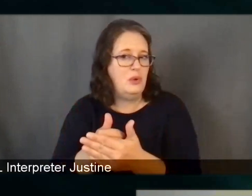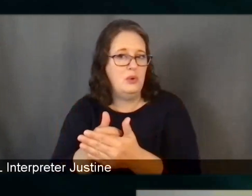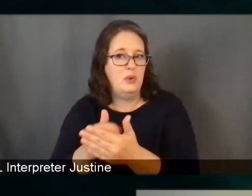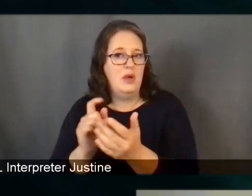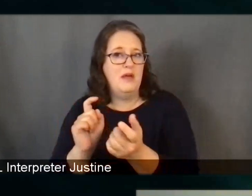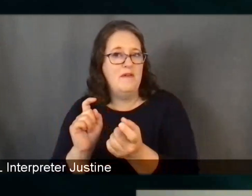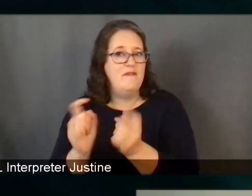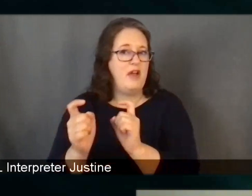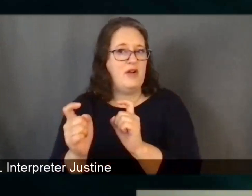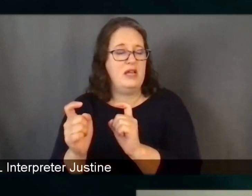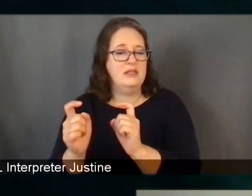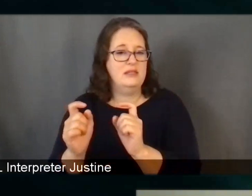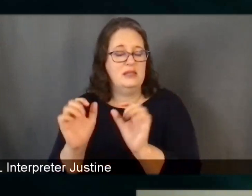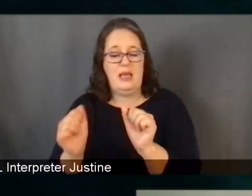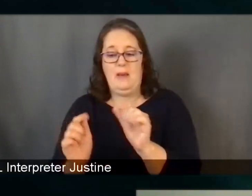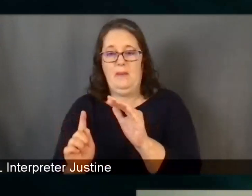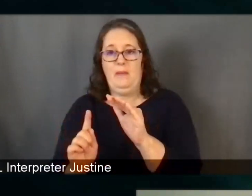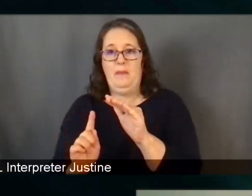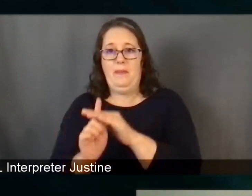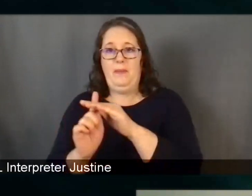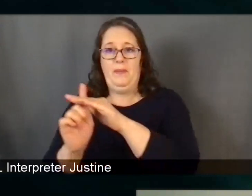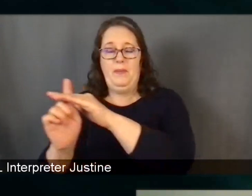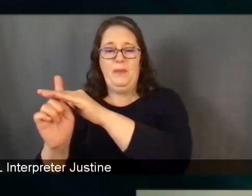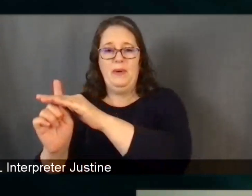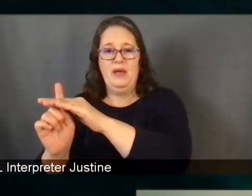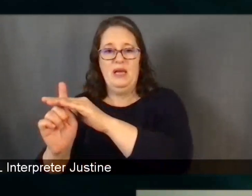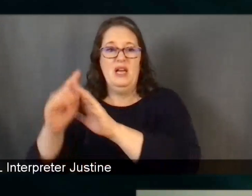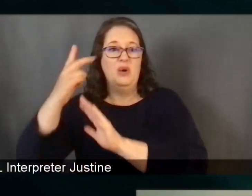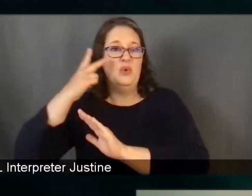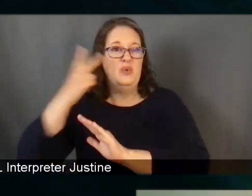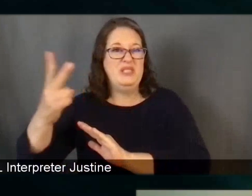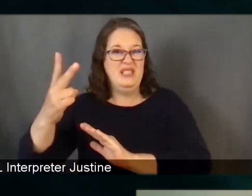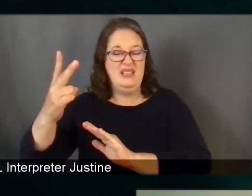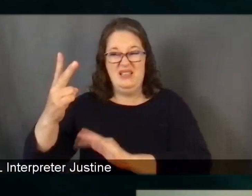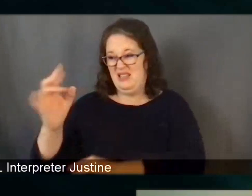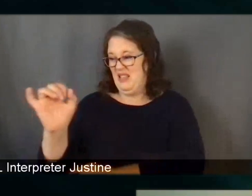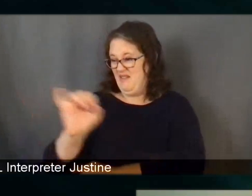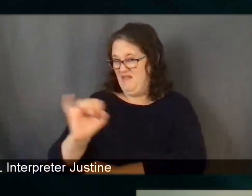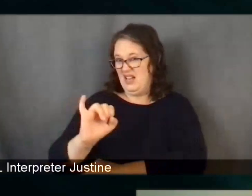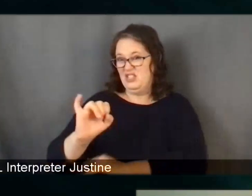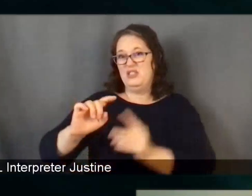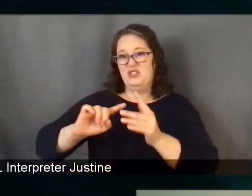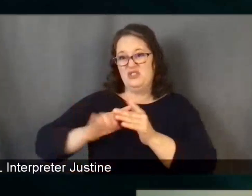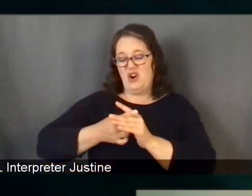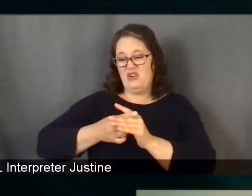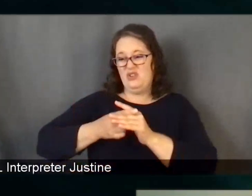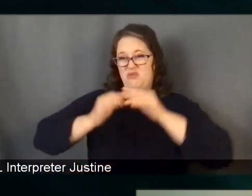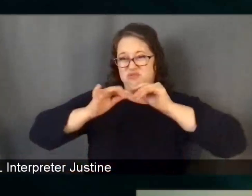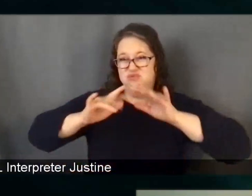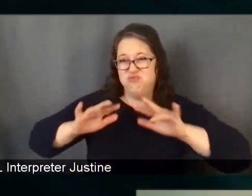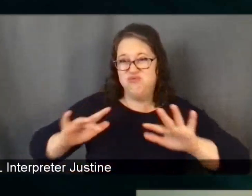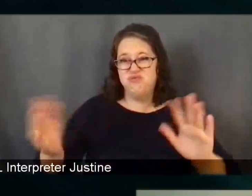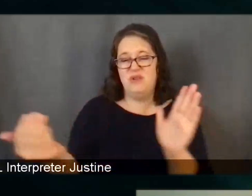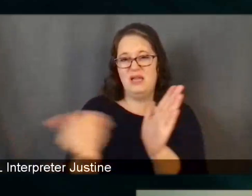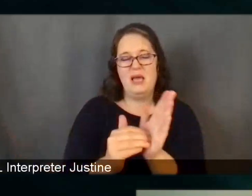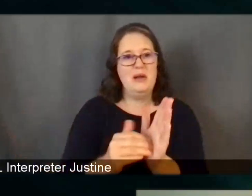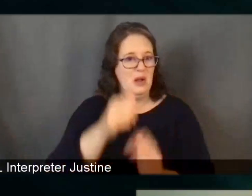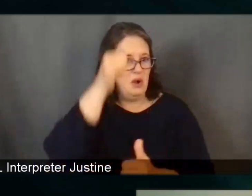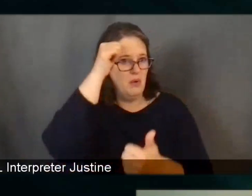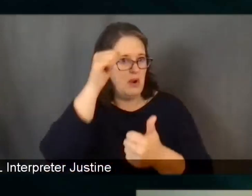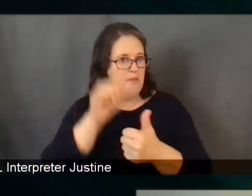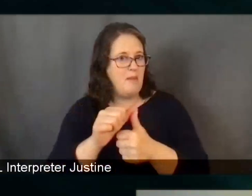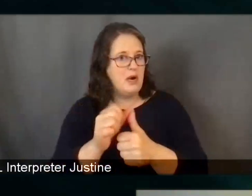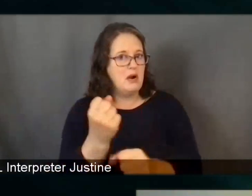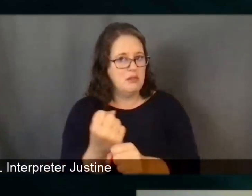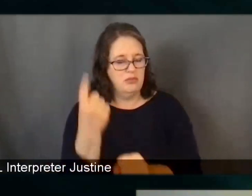we could see infections begin to rebound once we're through the summer? Because if you remember last summer, infection rates in the U.S. were pretty